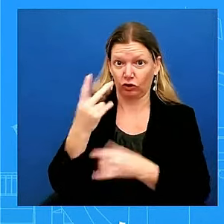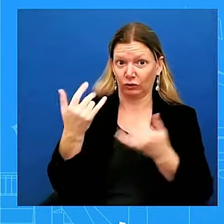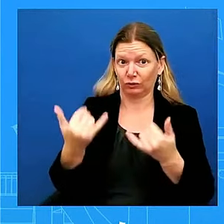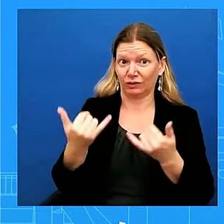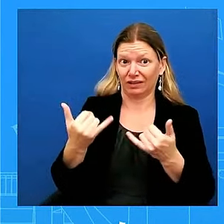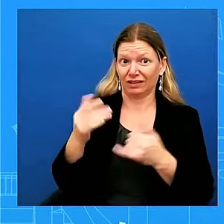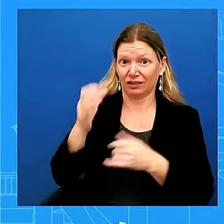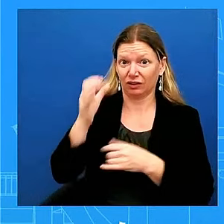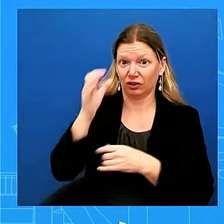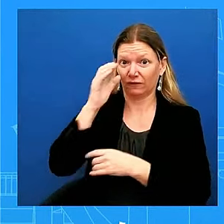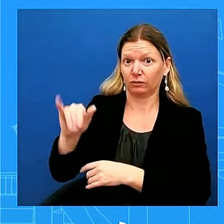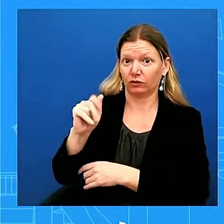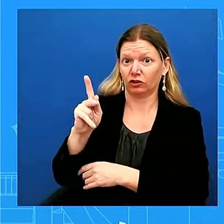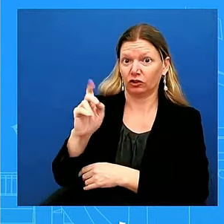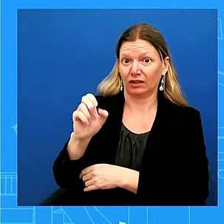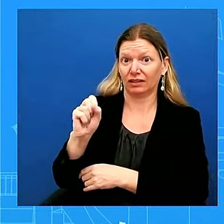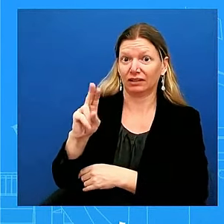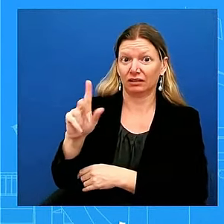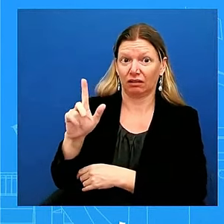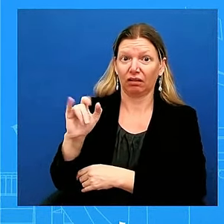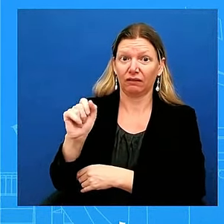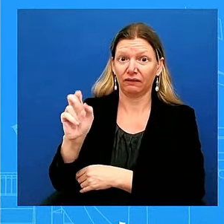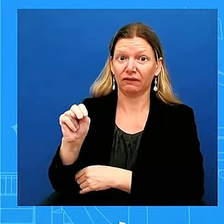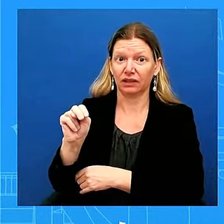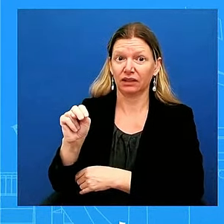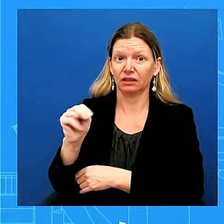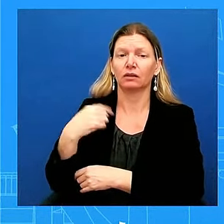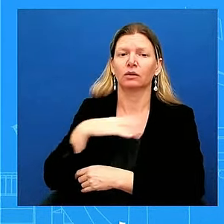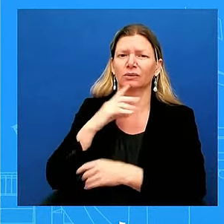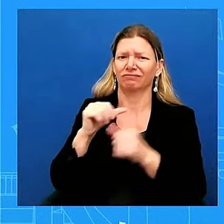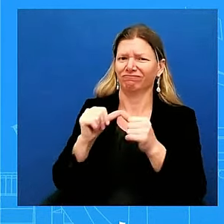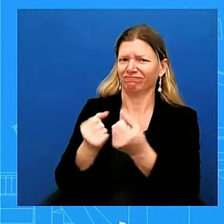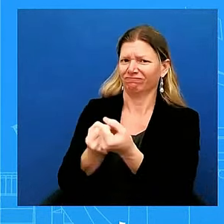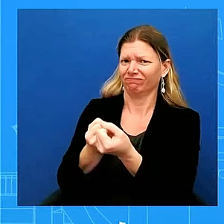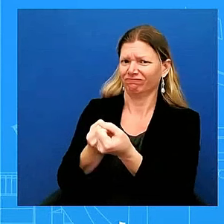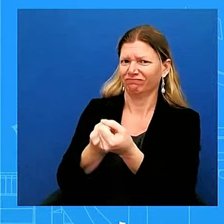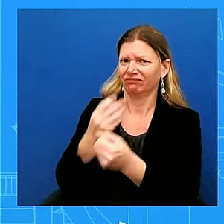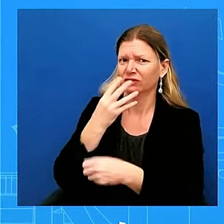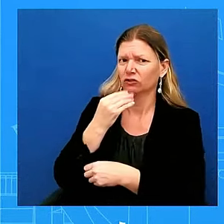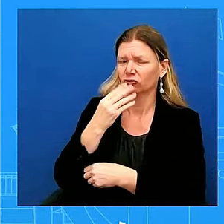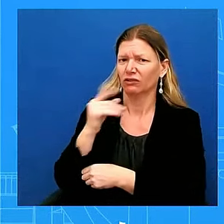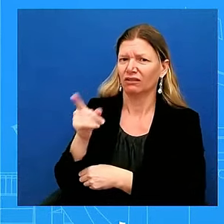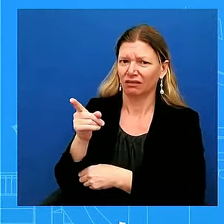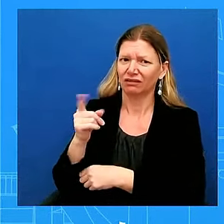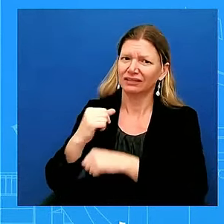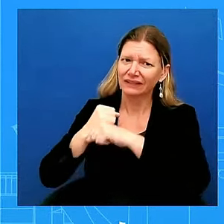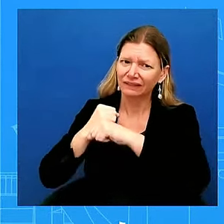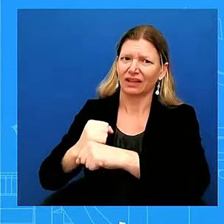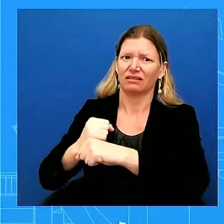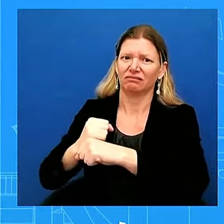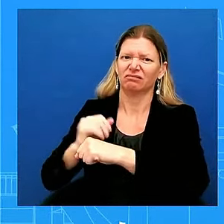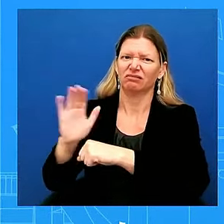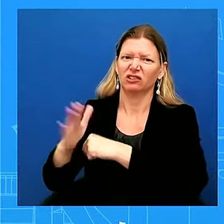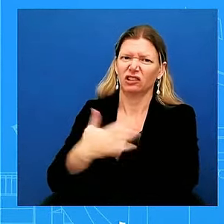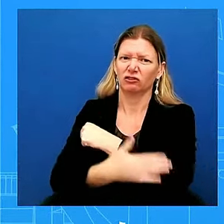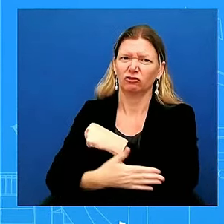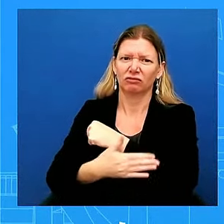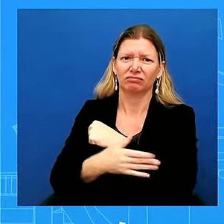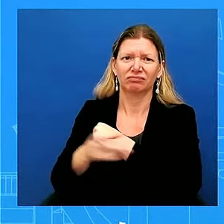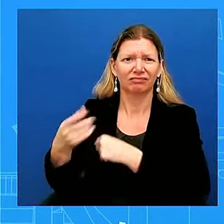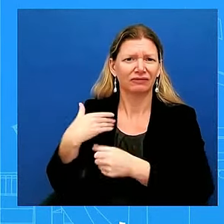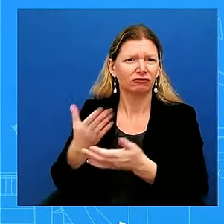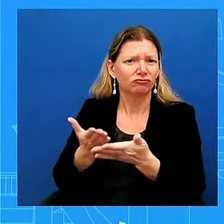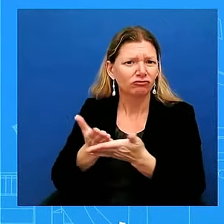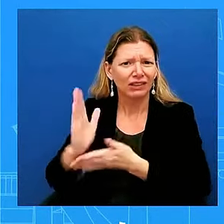to be there for Israel, to defend Israel. They have the right to defend themselves. What you saw today, what's happening, the